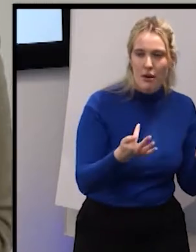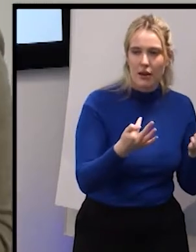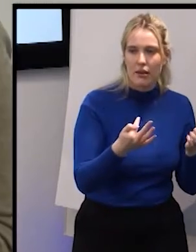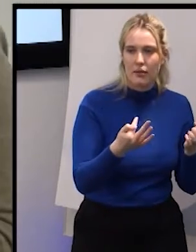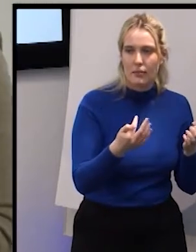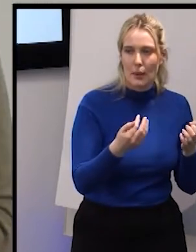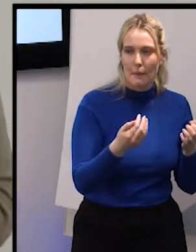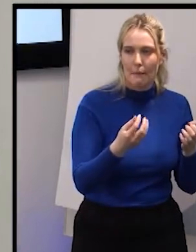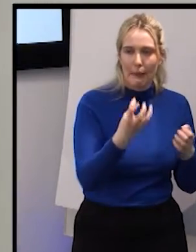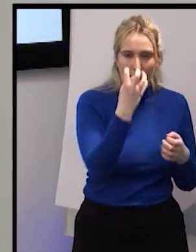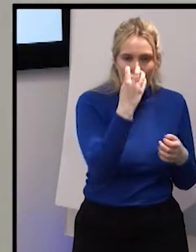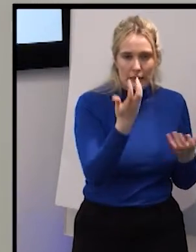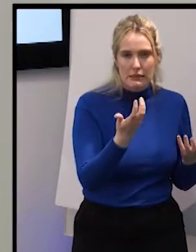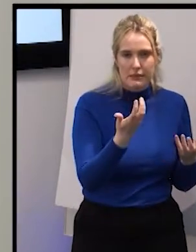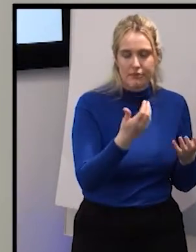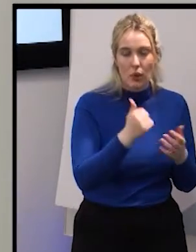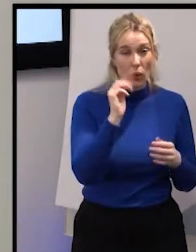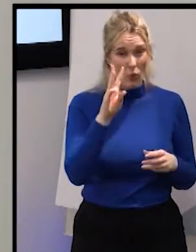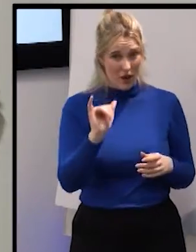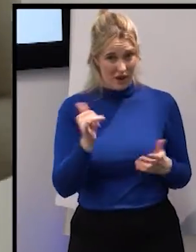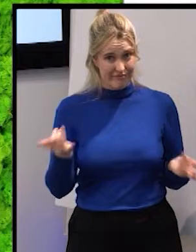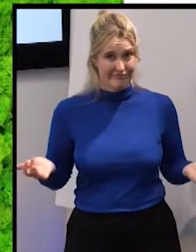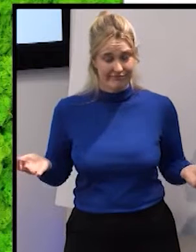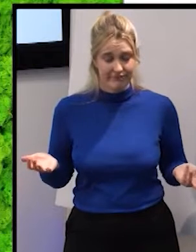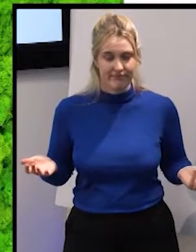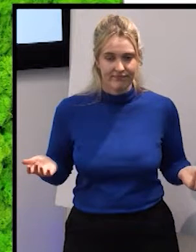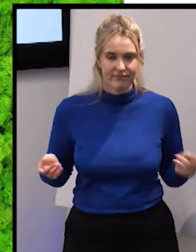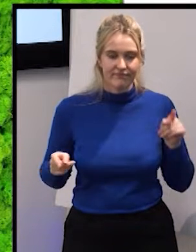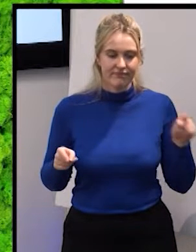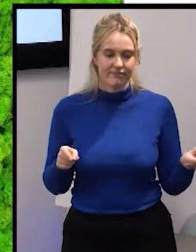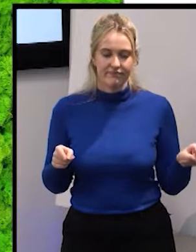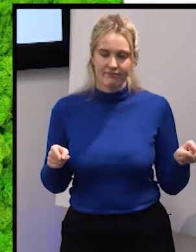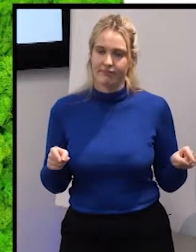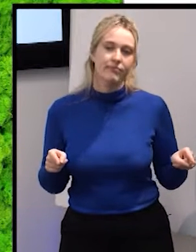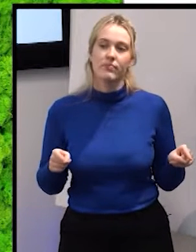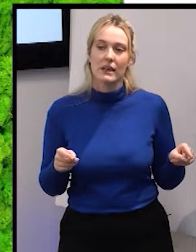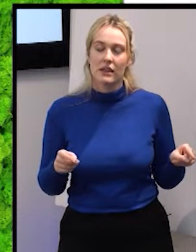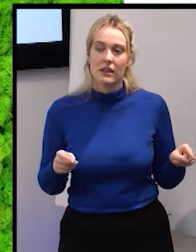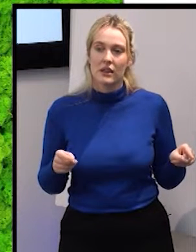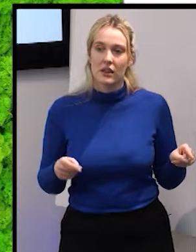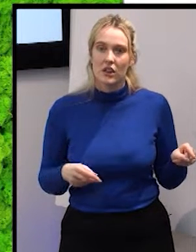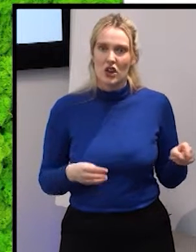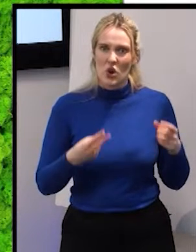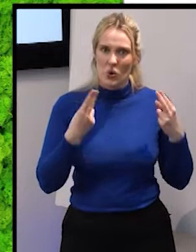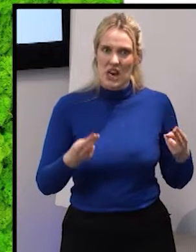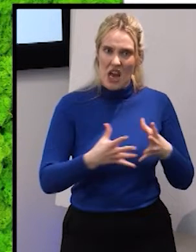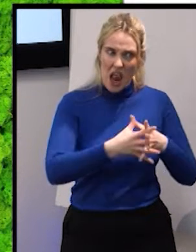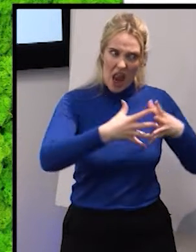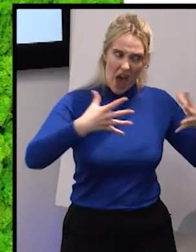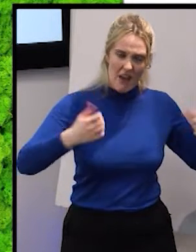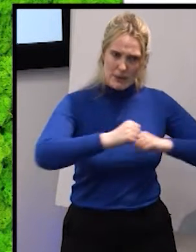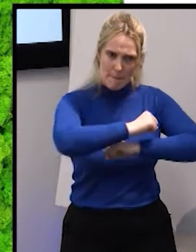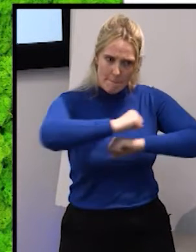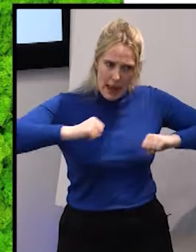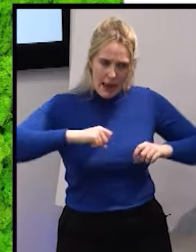farming for pigs or something like that because the amount of let's say the the amount of land or the amount of energy